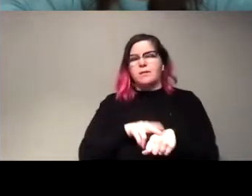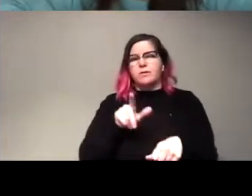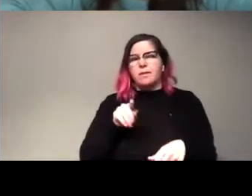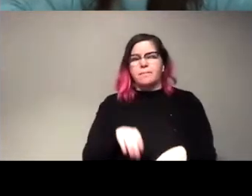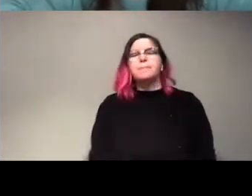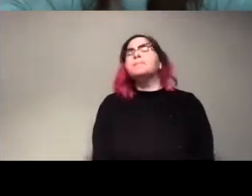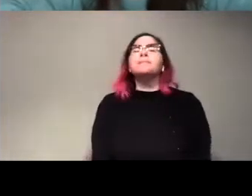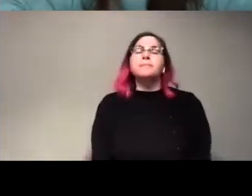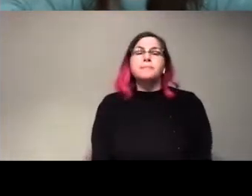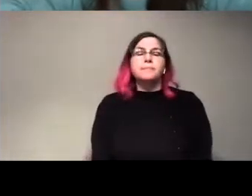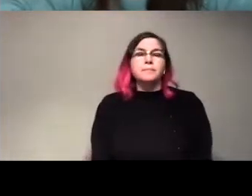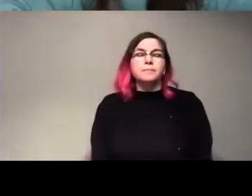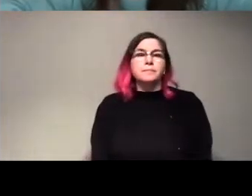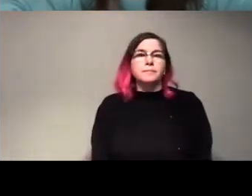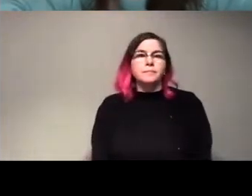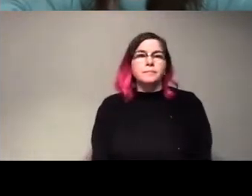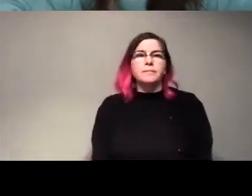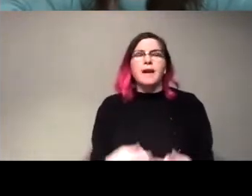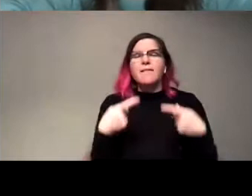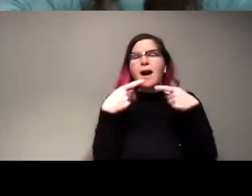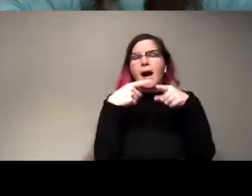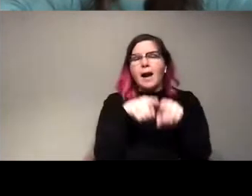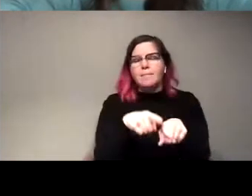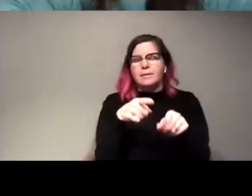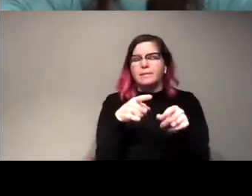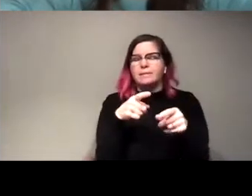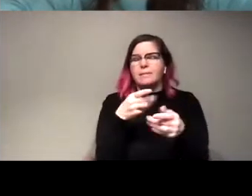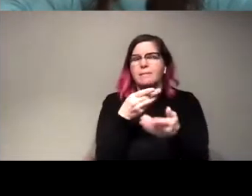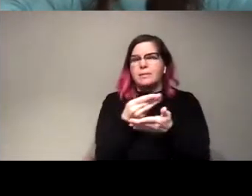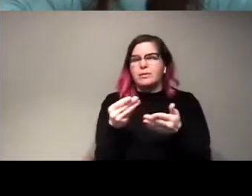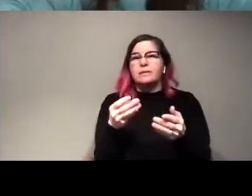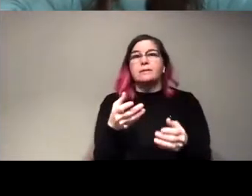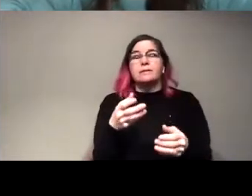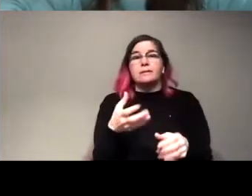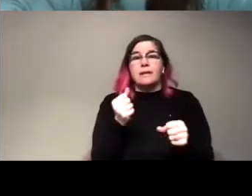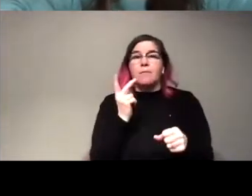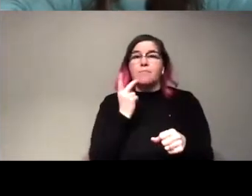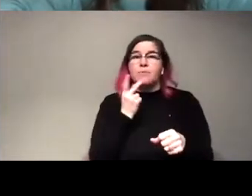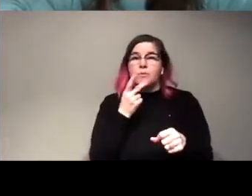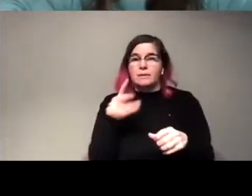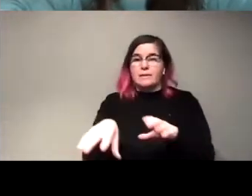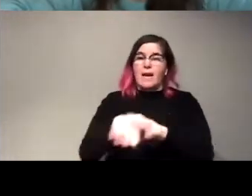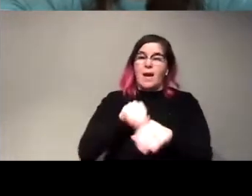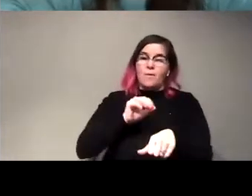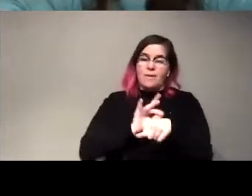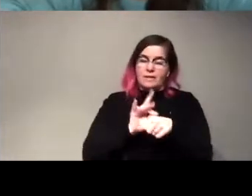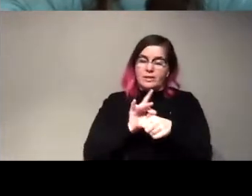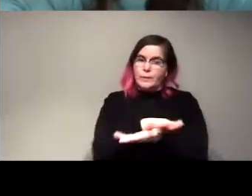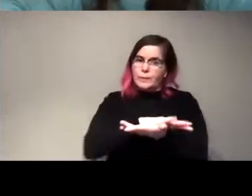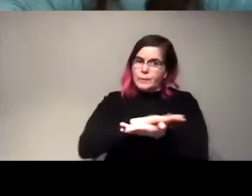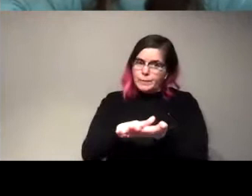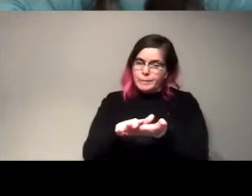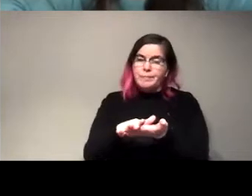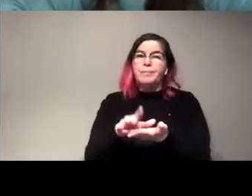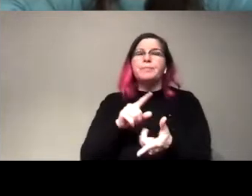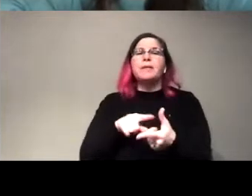is these sort of hybrid materials, where we basically take these proteins out of bacteria, we purify them, and then we